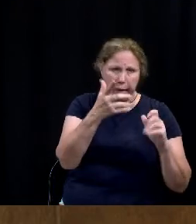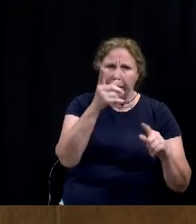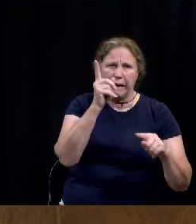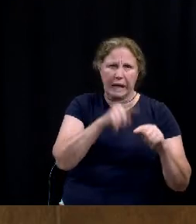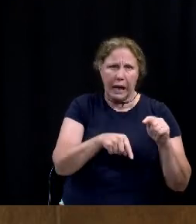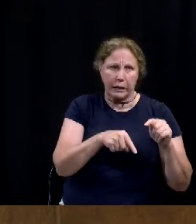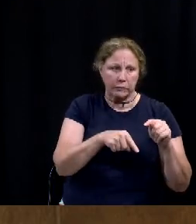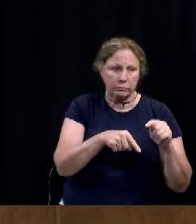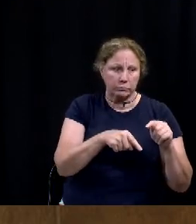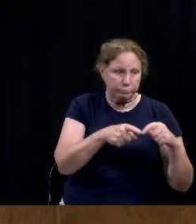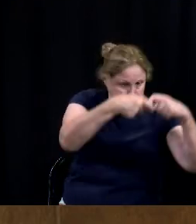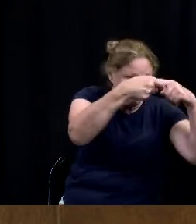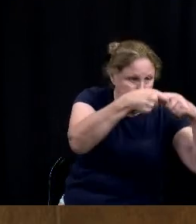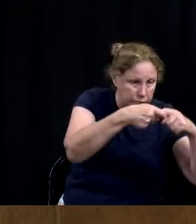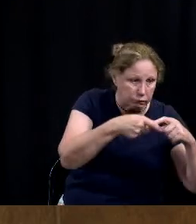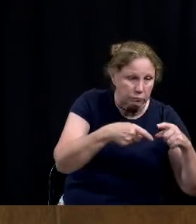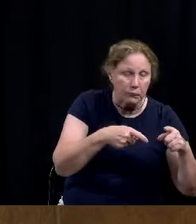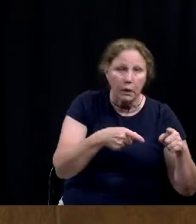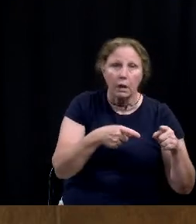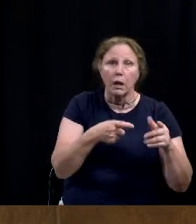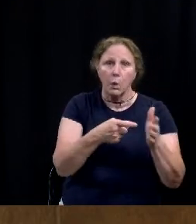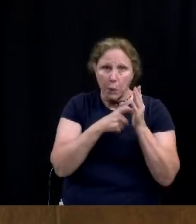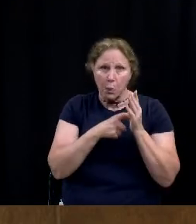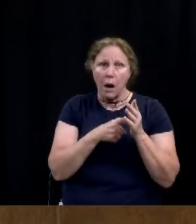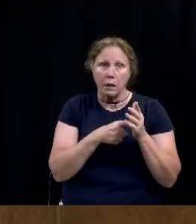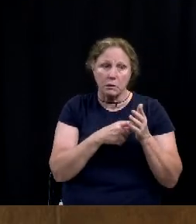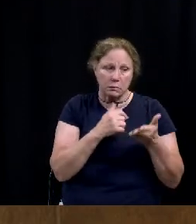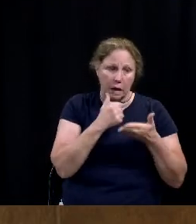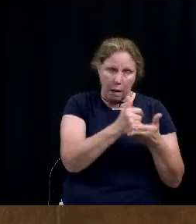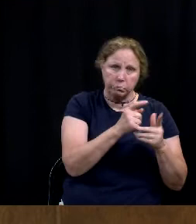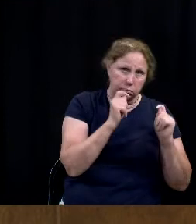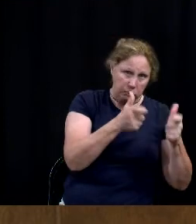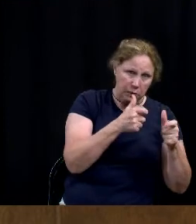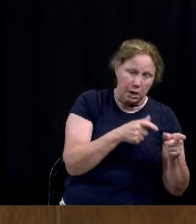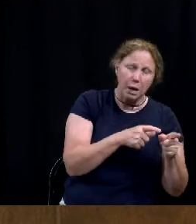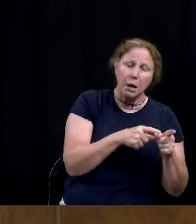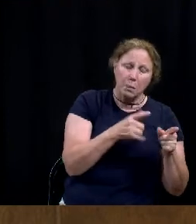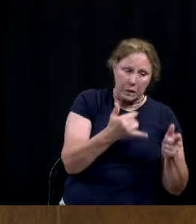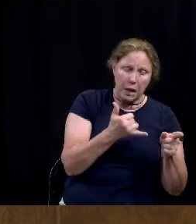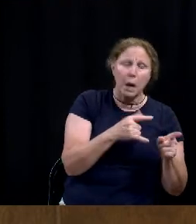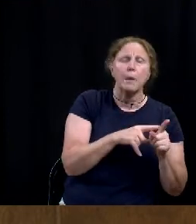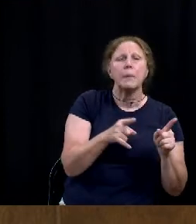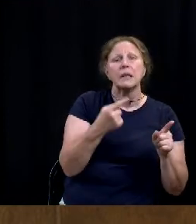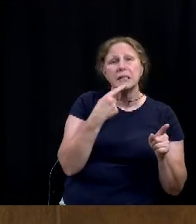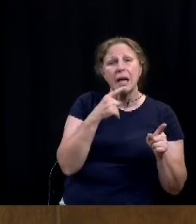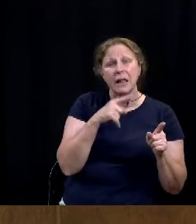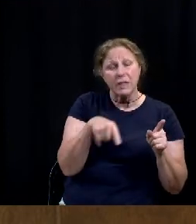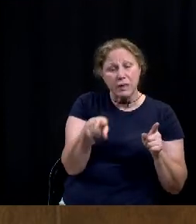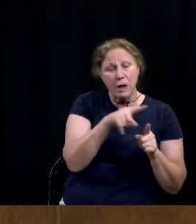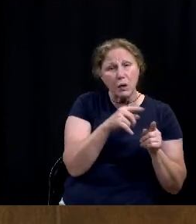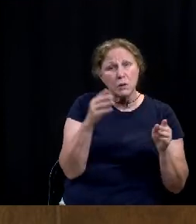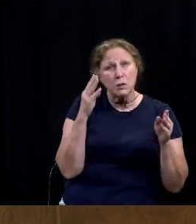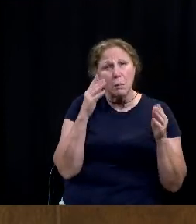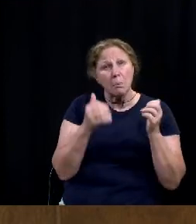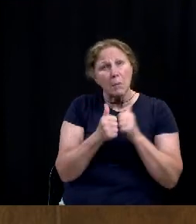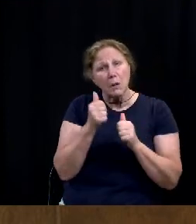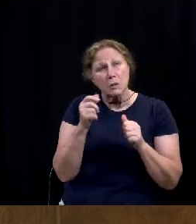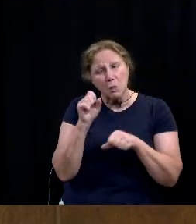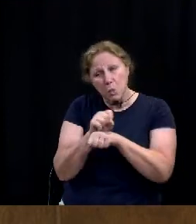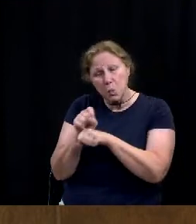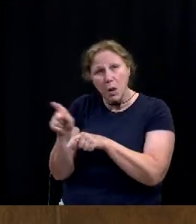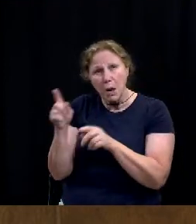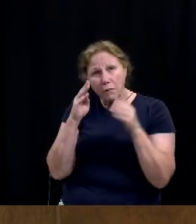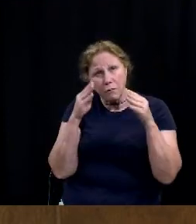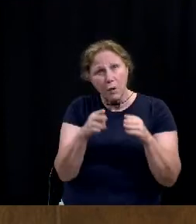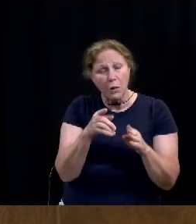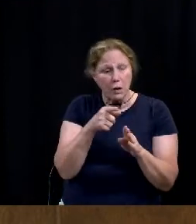intervention on the front end but would you say that a lot of these efforts are geared toward eliminating